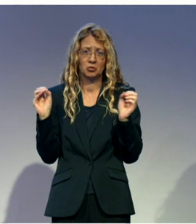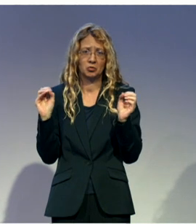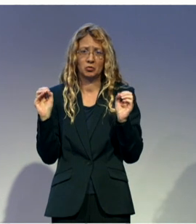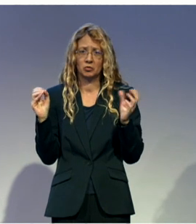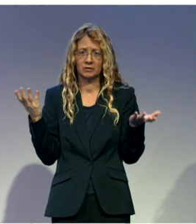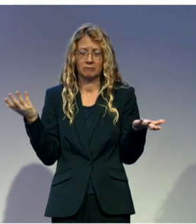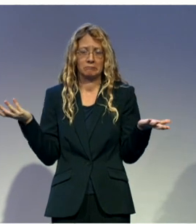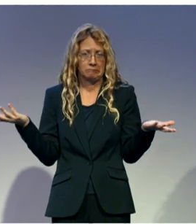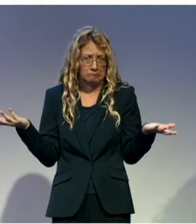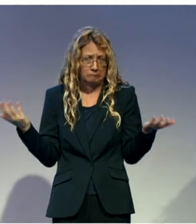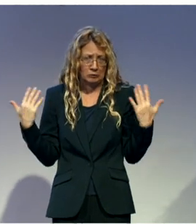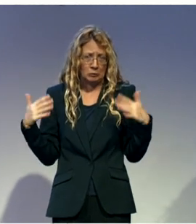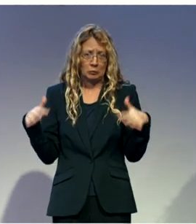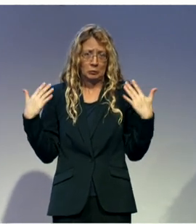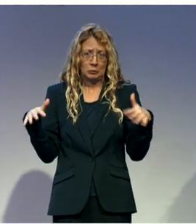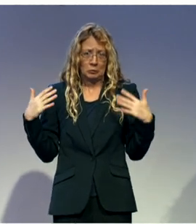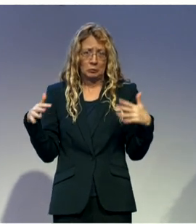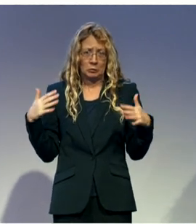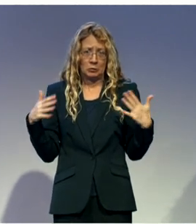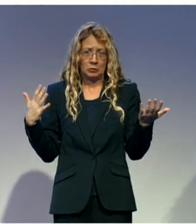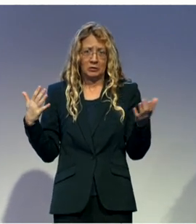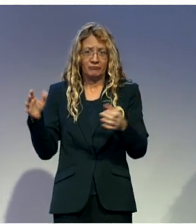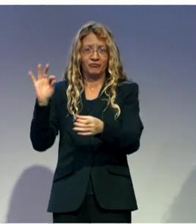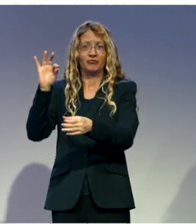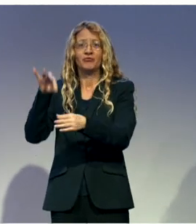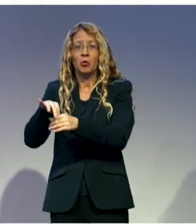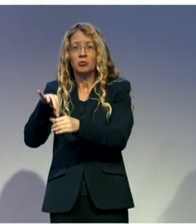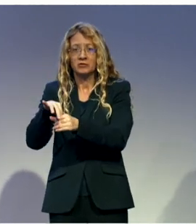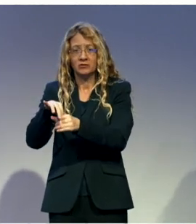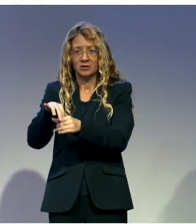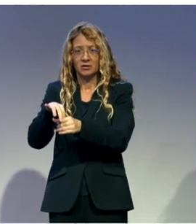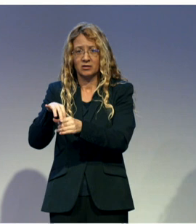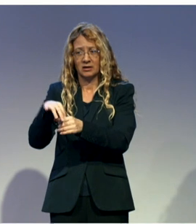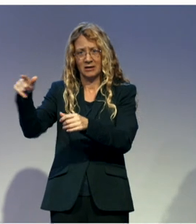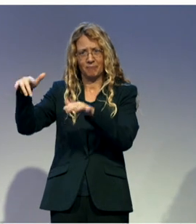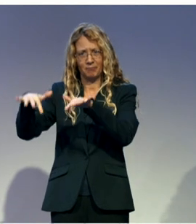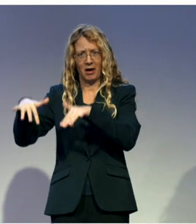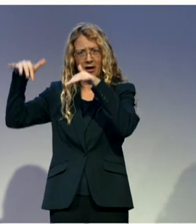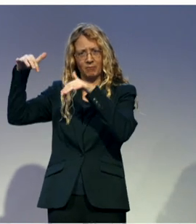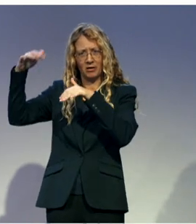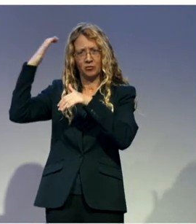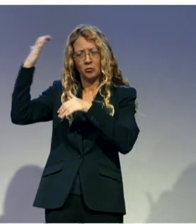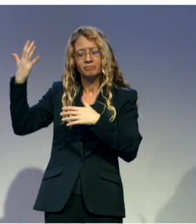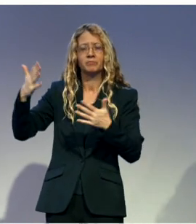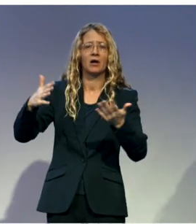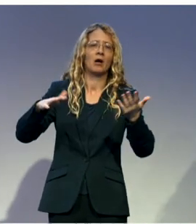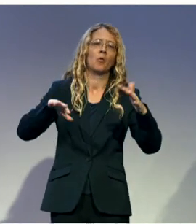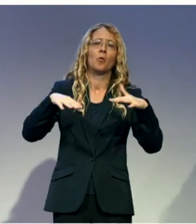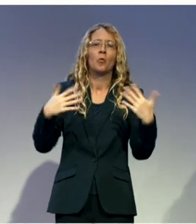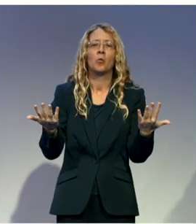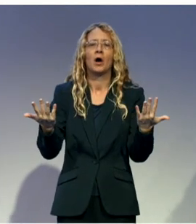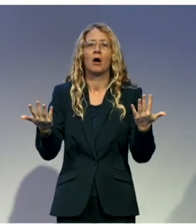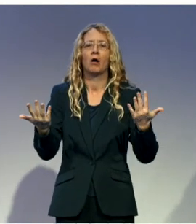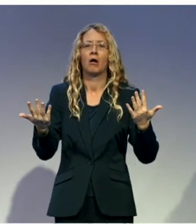is at executive level, members of parliament, or councillors. There is no affirmative action,